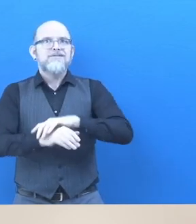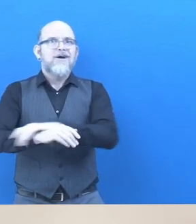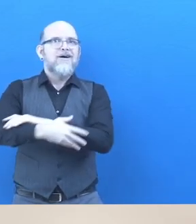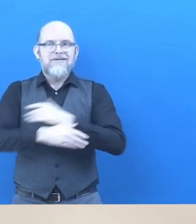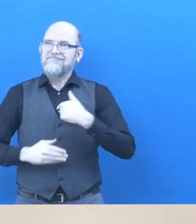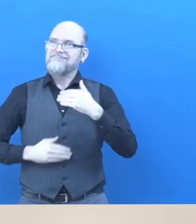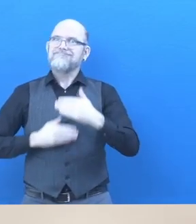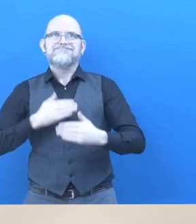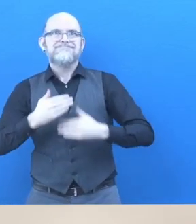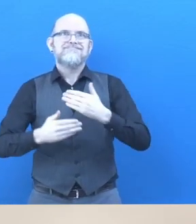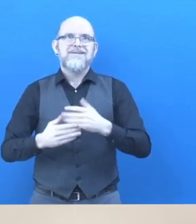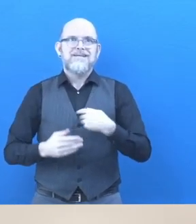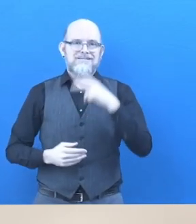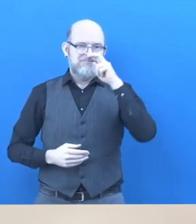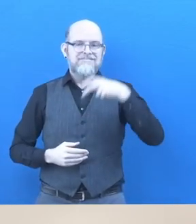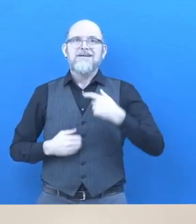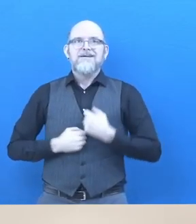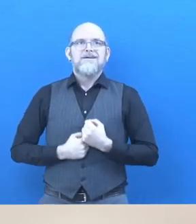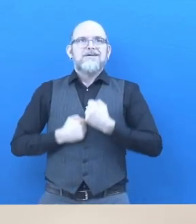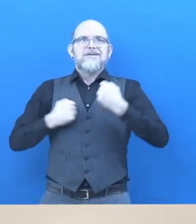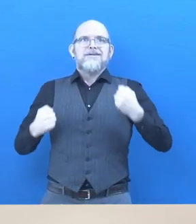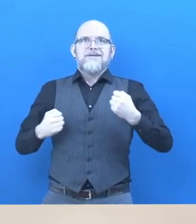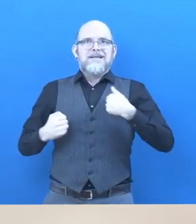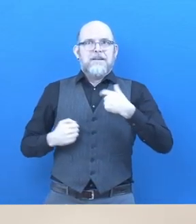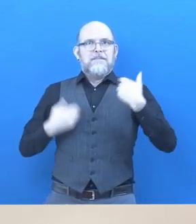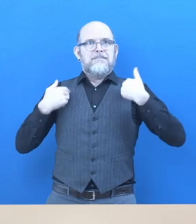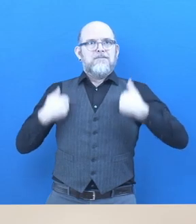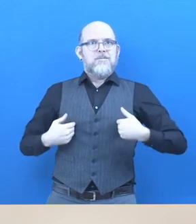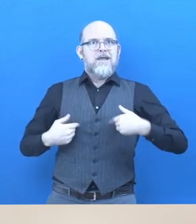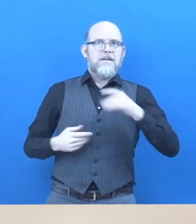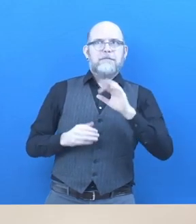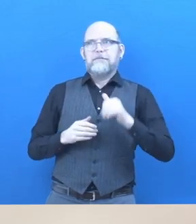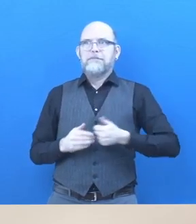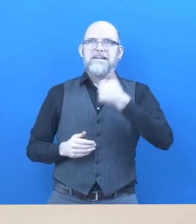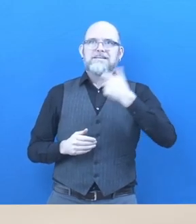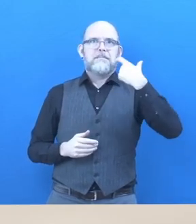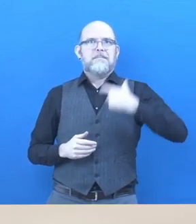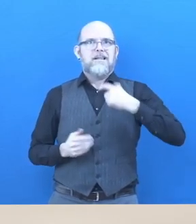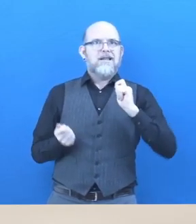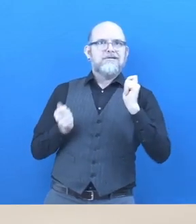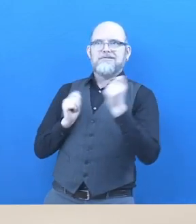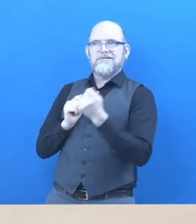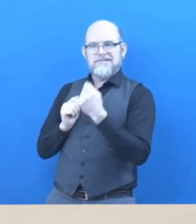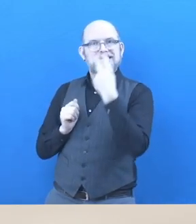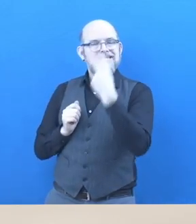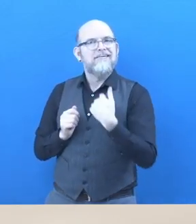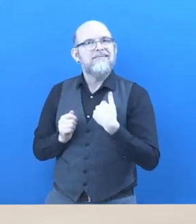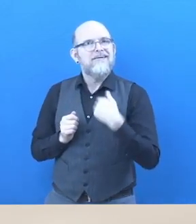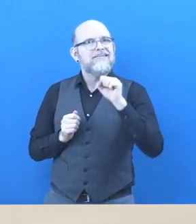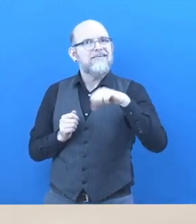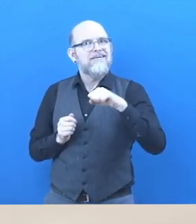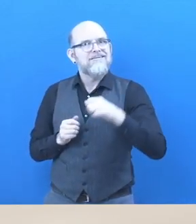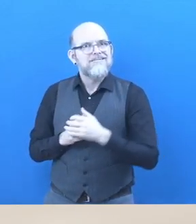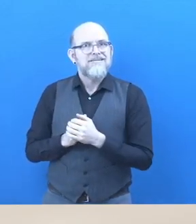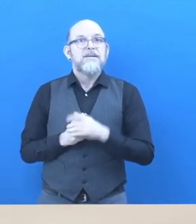and helps me to become a better person. By getting this new